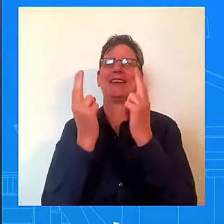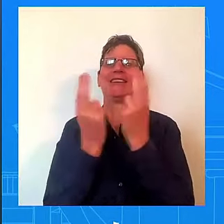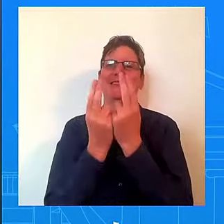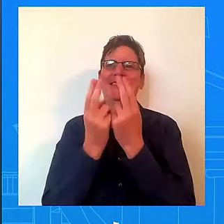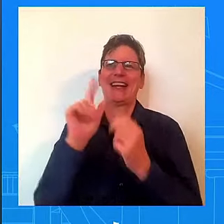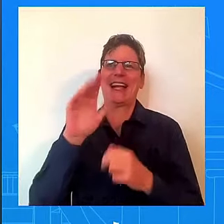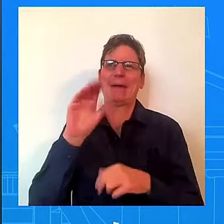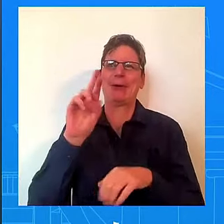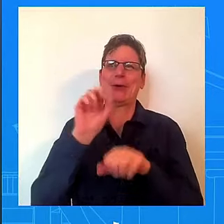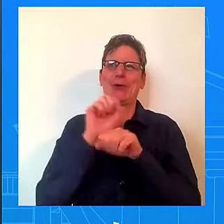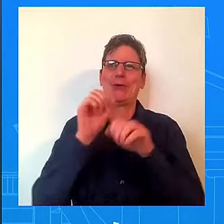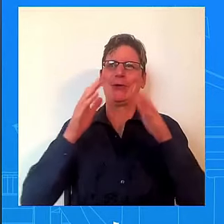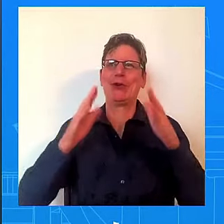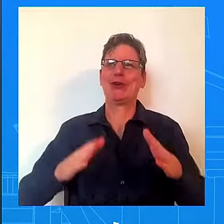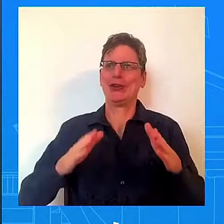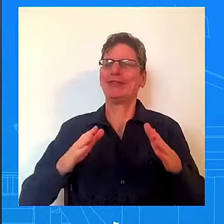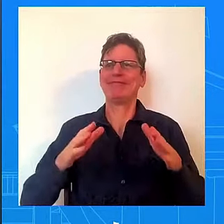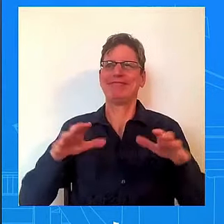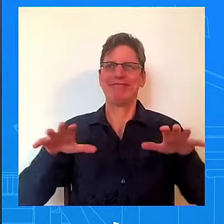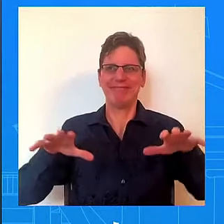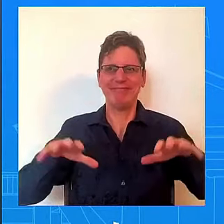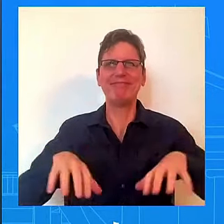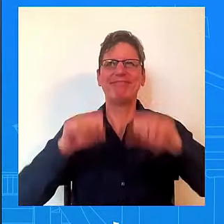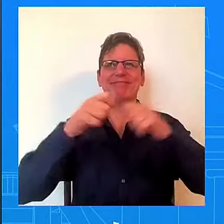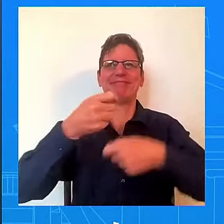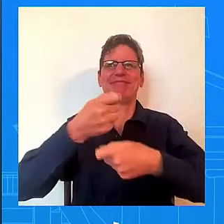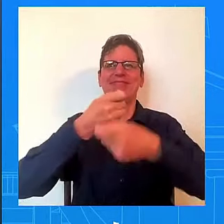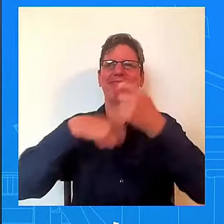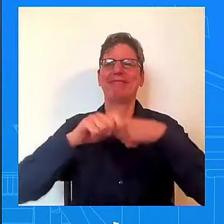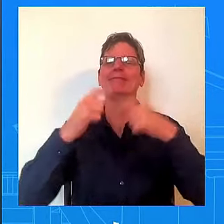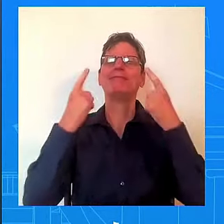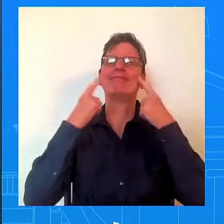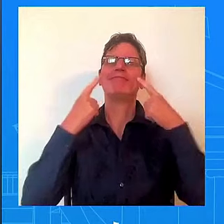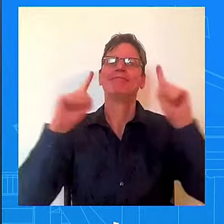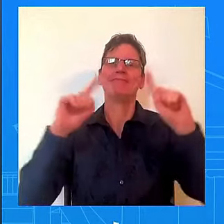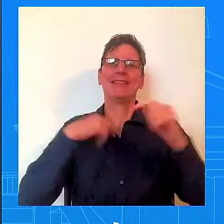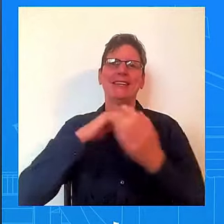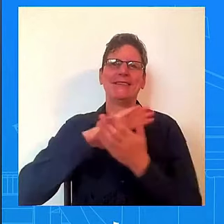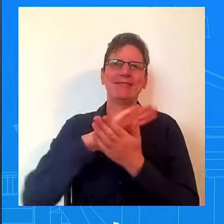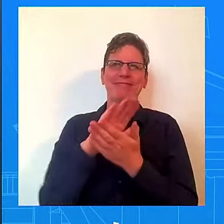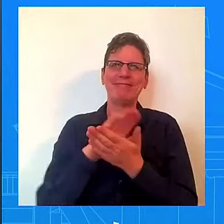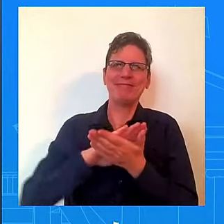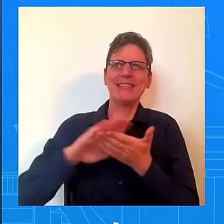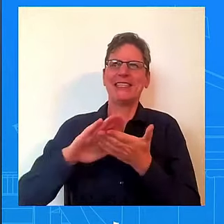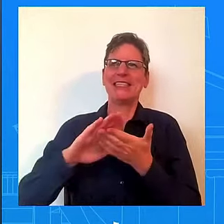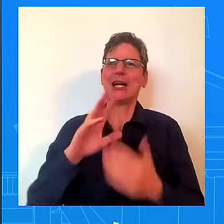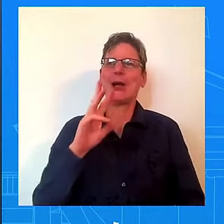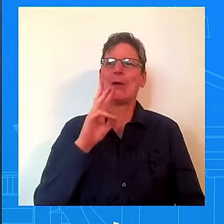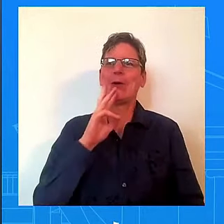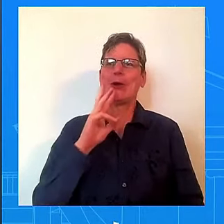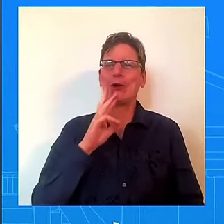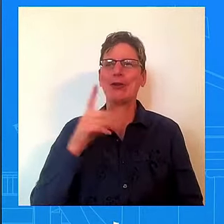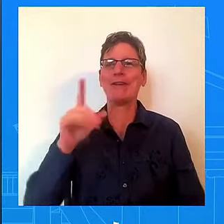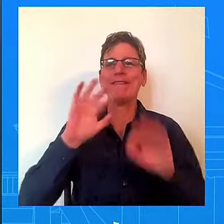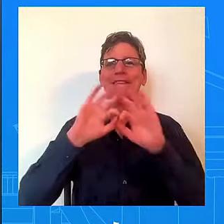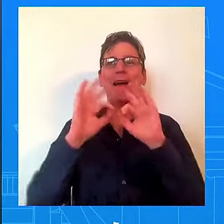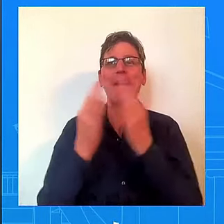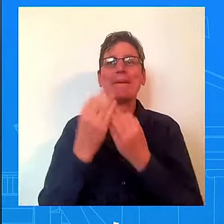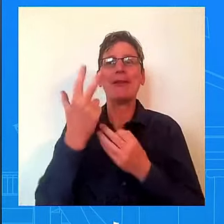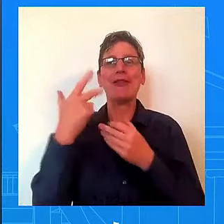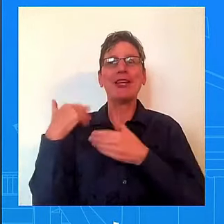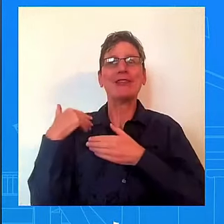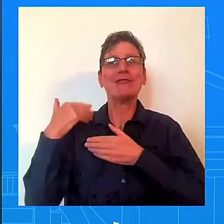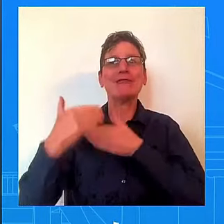to clean water. No family should have to worry that the water from their tap will poison their kids or their